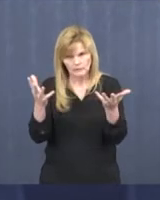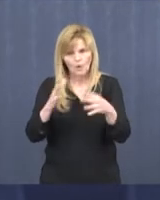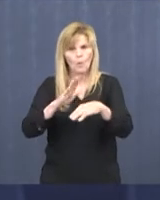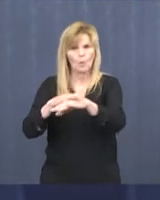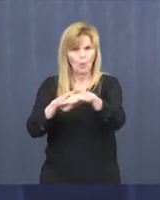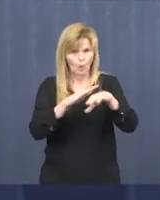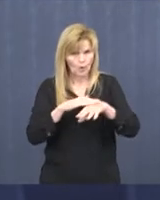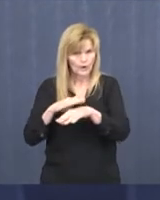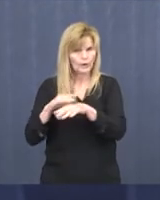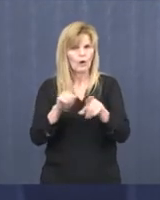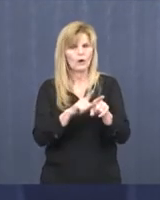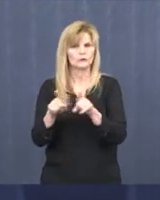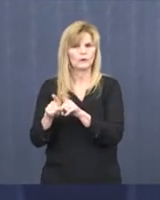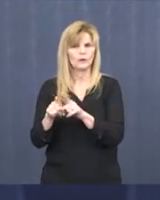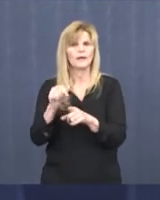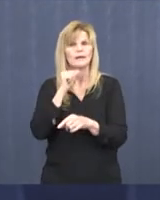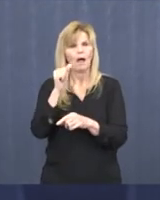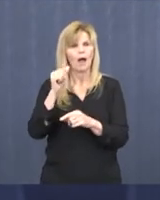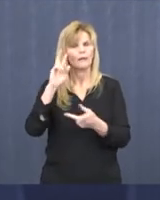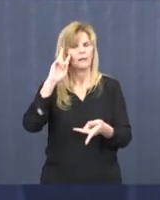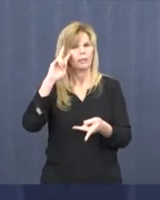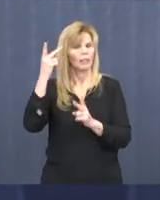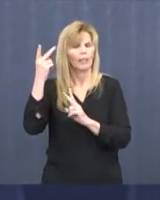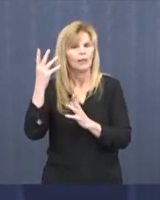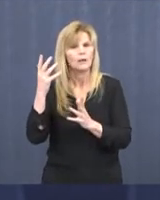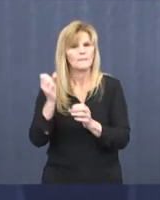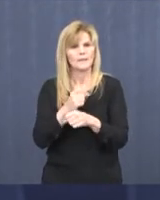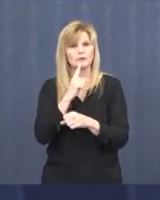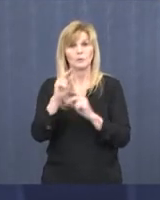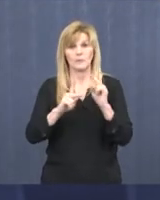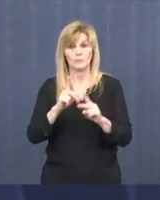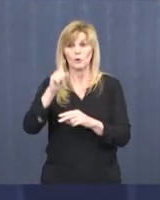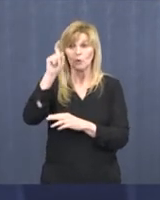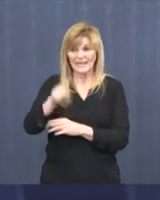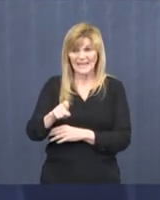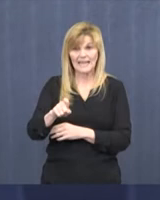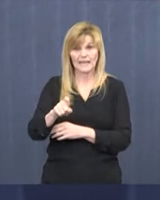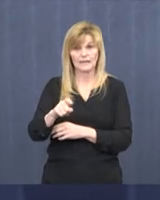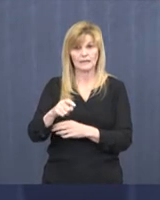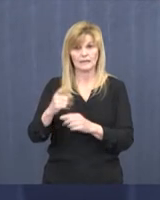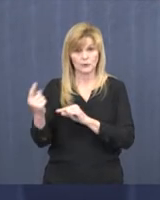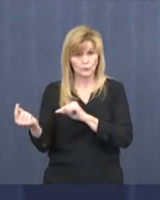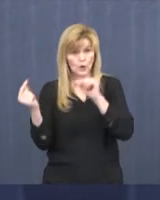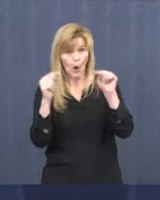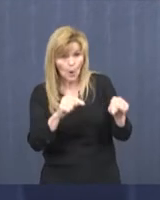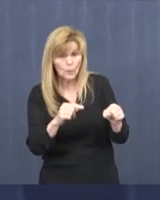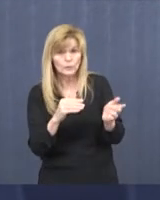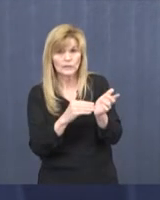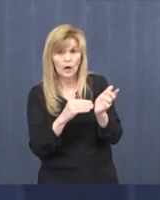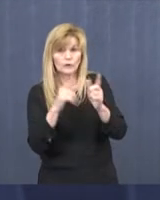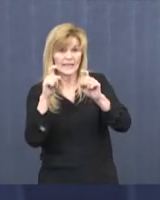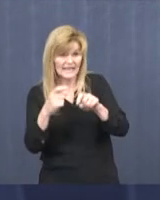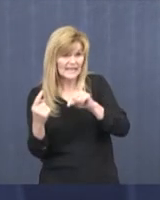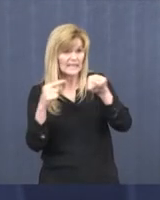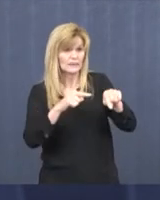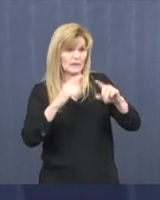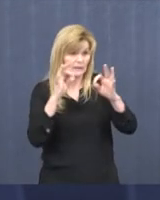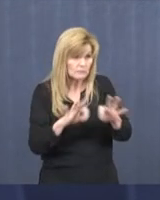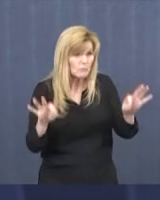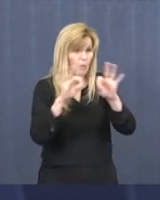sure that we don't have any unintended consequences. We want to make sure that people that need health care still reach out for it when they need it. If they have an urgent